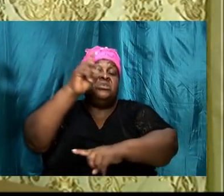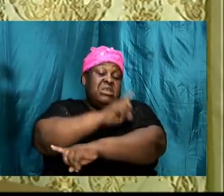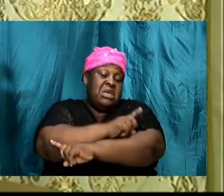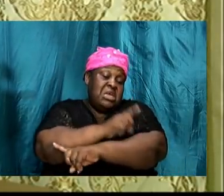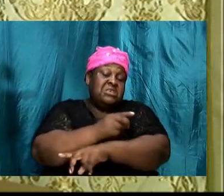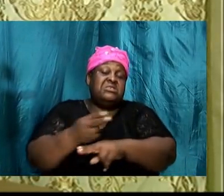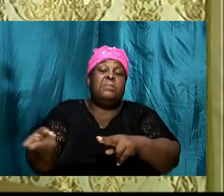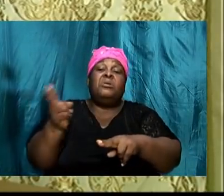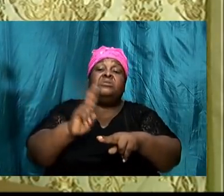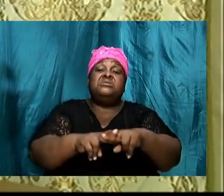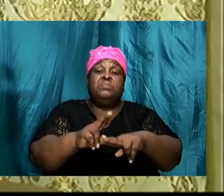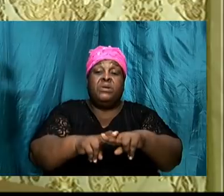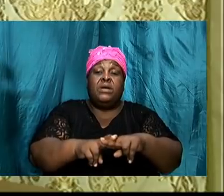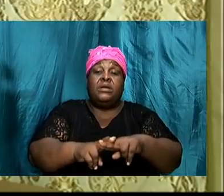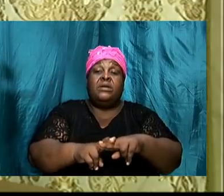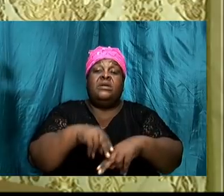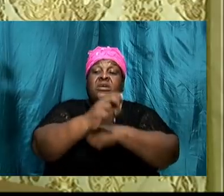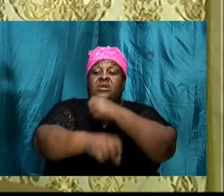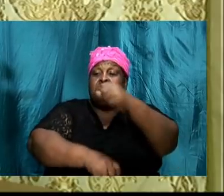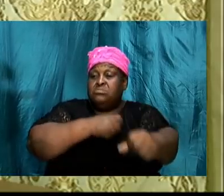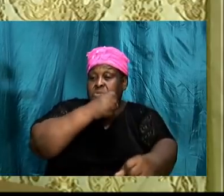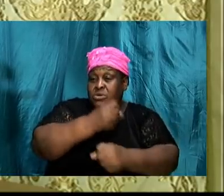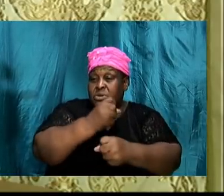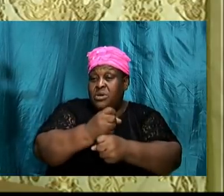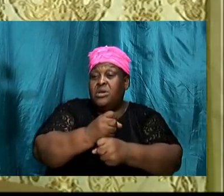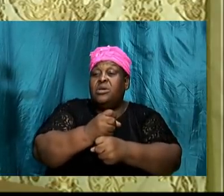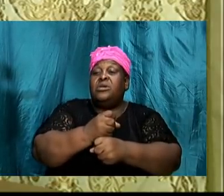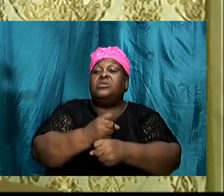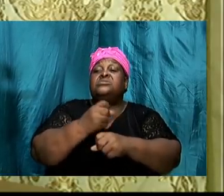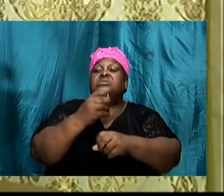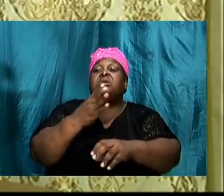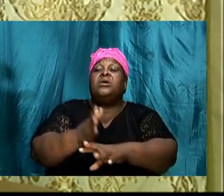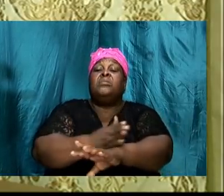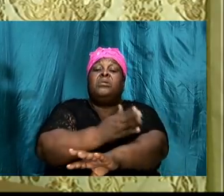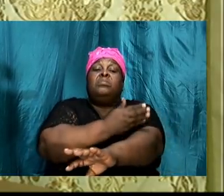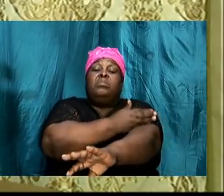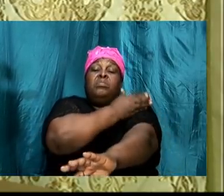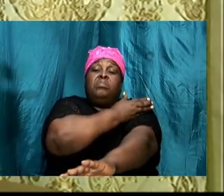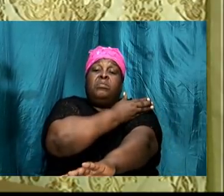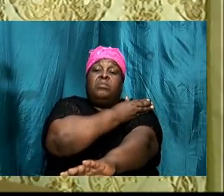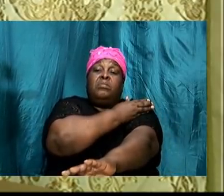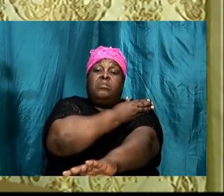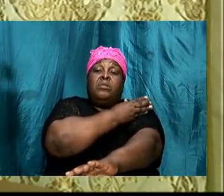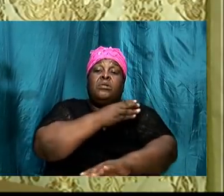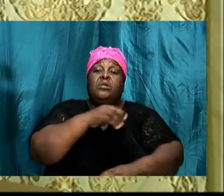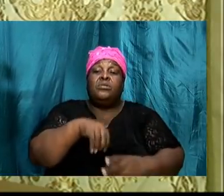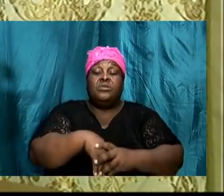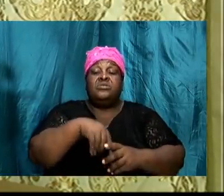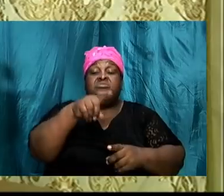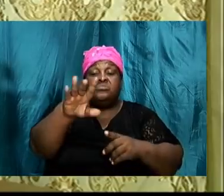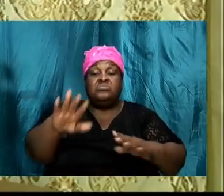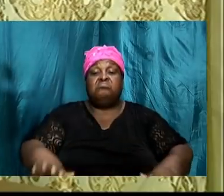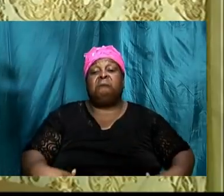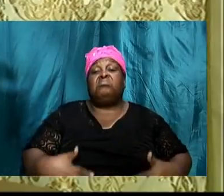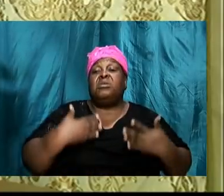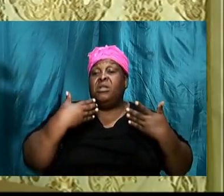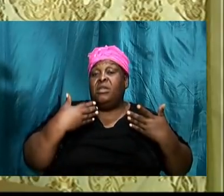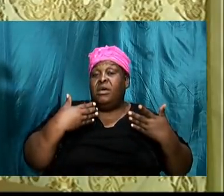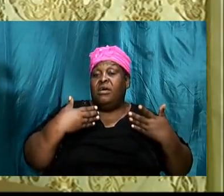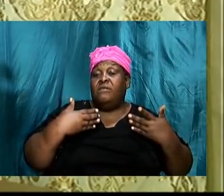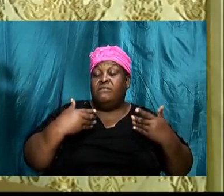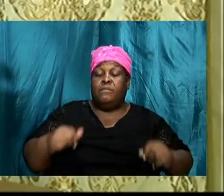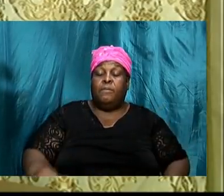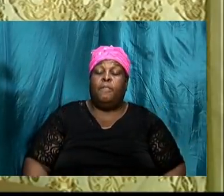multiplied, and your years will be added to your life. This fear, as I